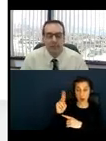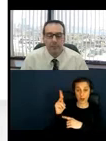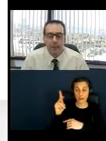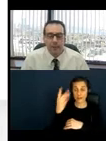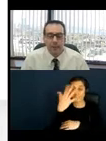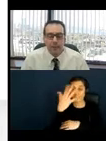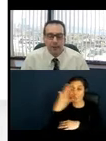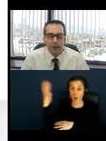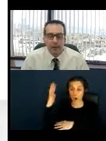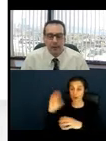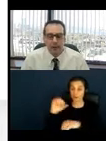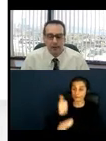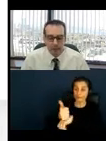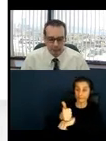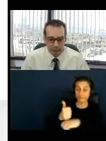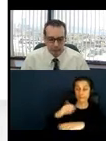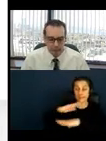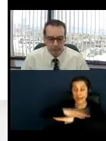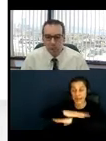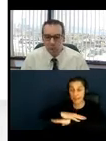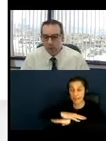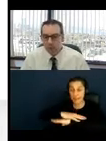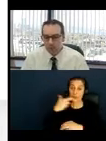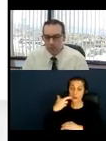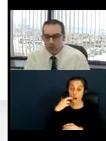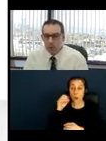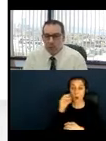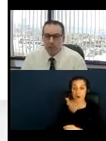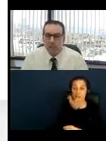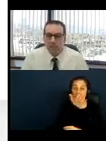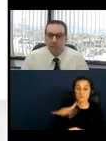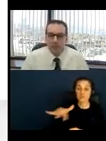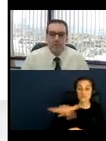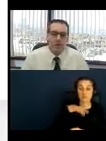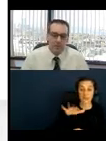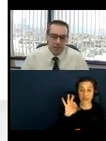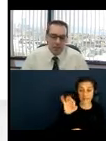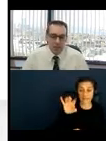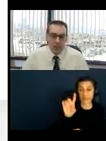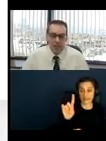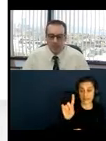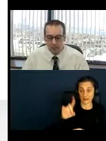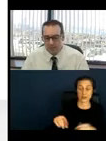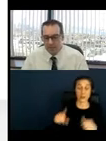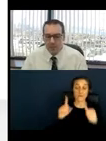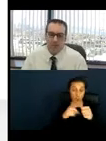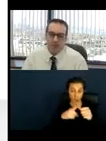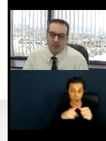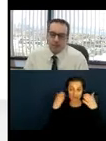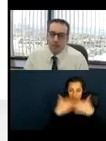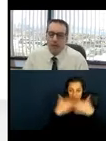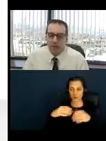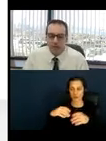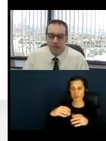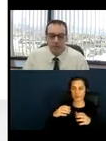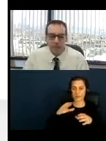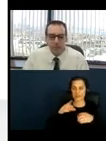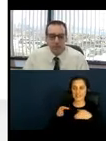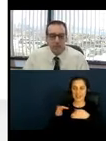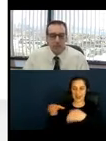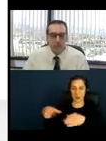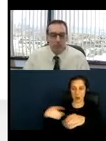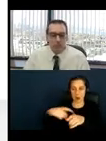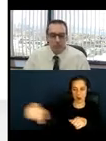a field. So first though I'm going to focus on on-side walk and some of these things you're going to find will carry over.